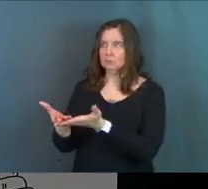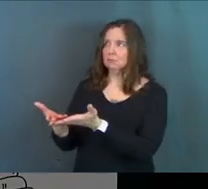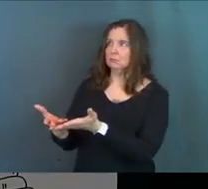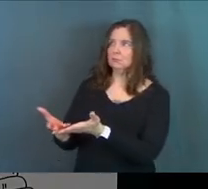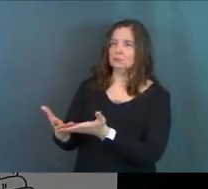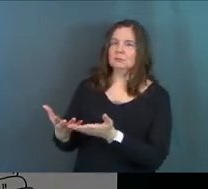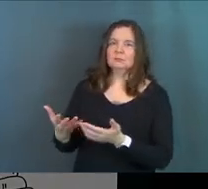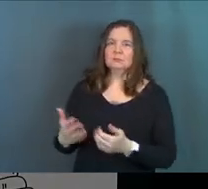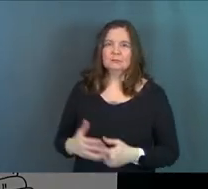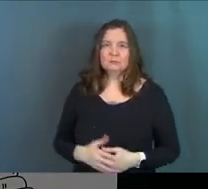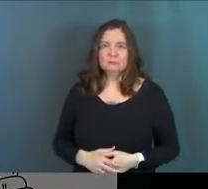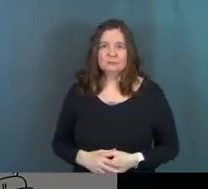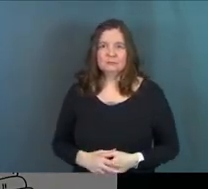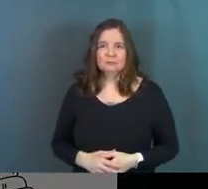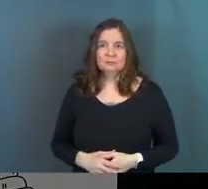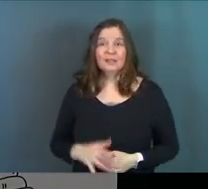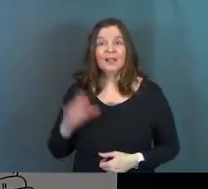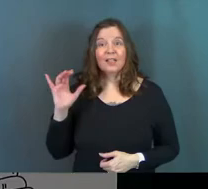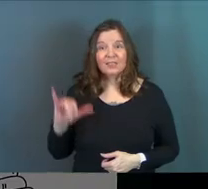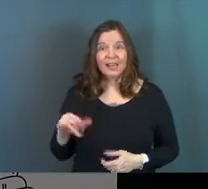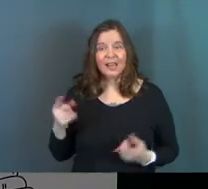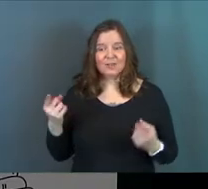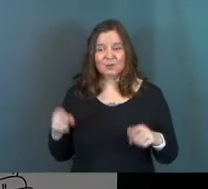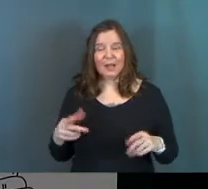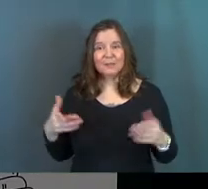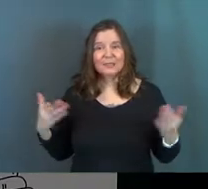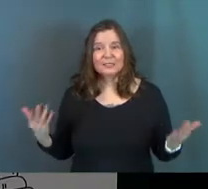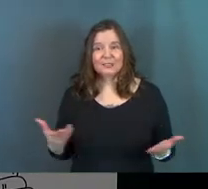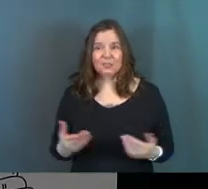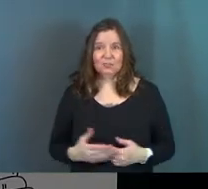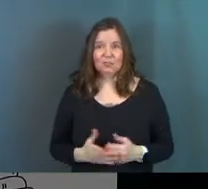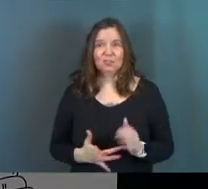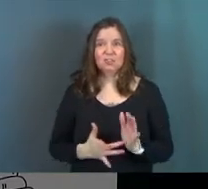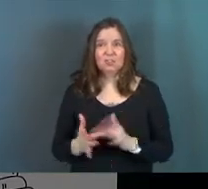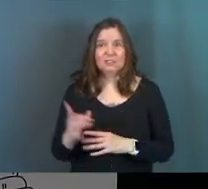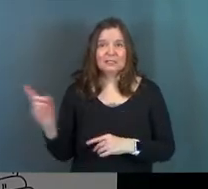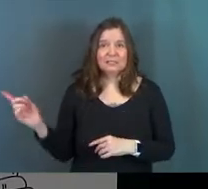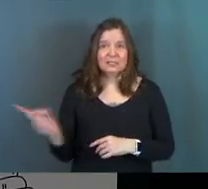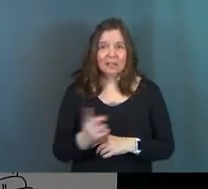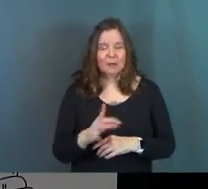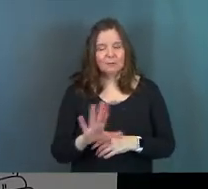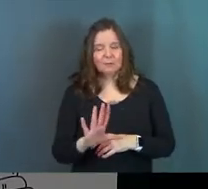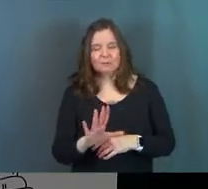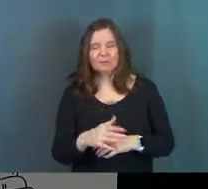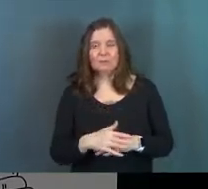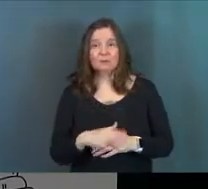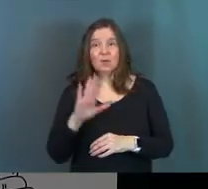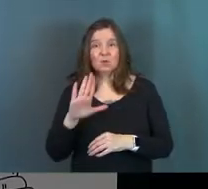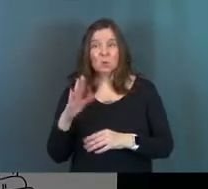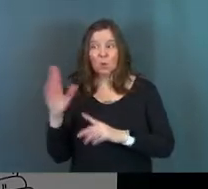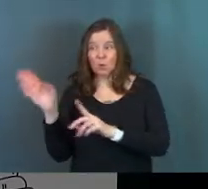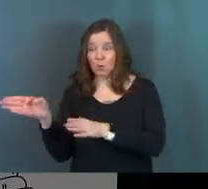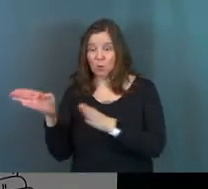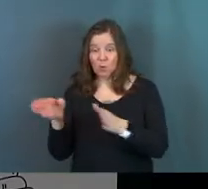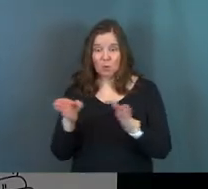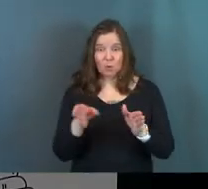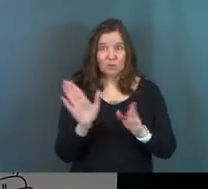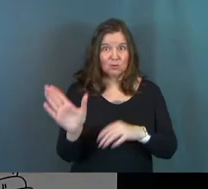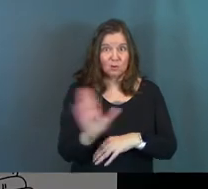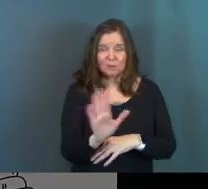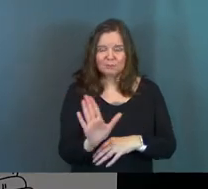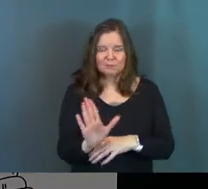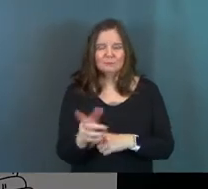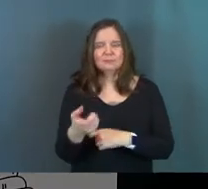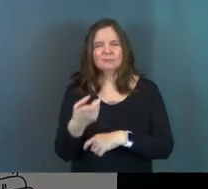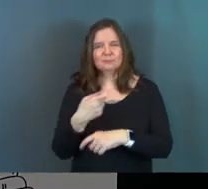I'll pay it. That's what happens here. Jesus comes in and he says, oh, you should be